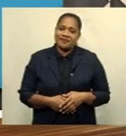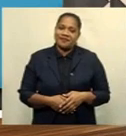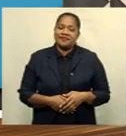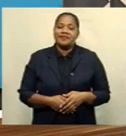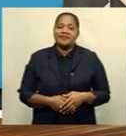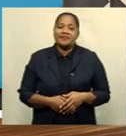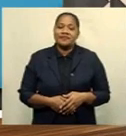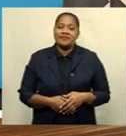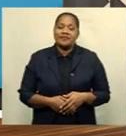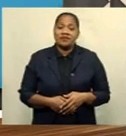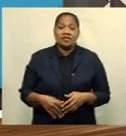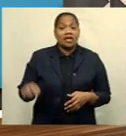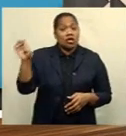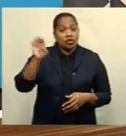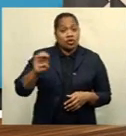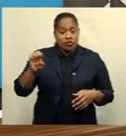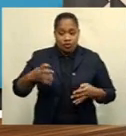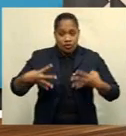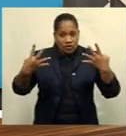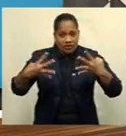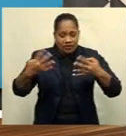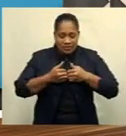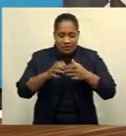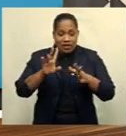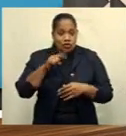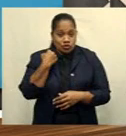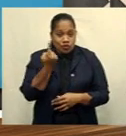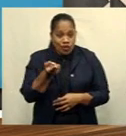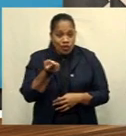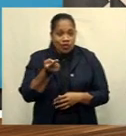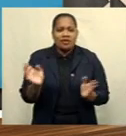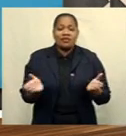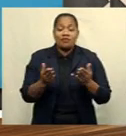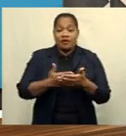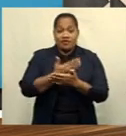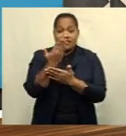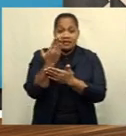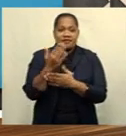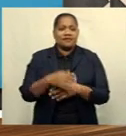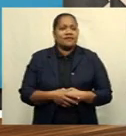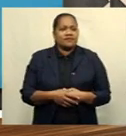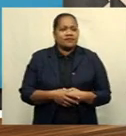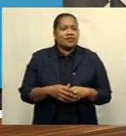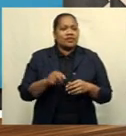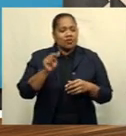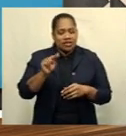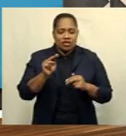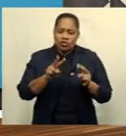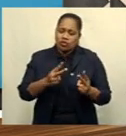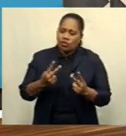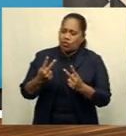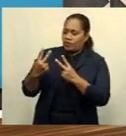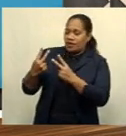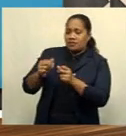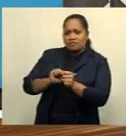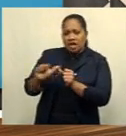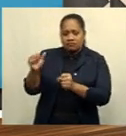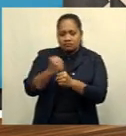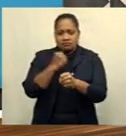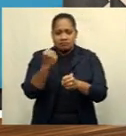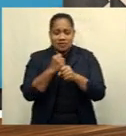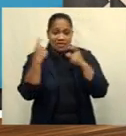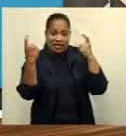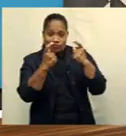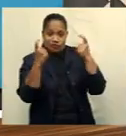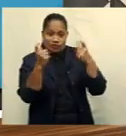With the Euro quarterfinals starting tomorrow in our play of the day we take a unique look back at the best gold celebrations by